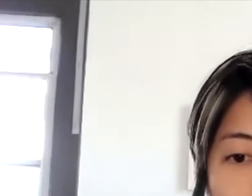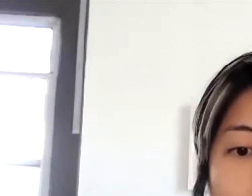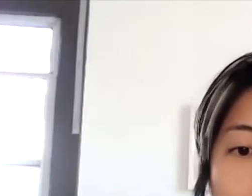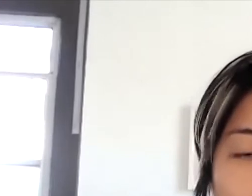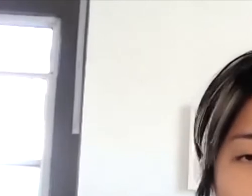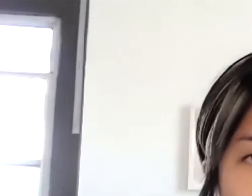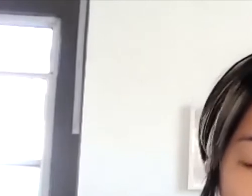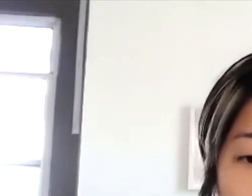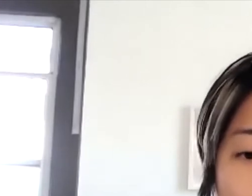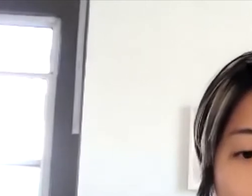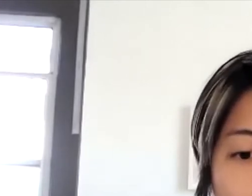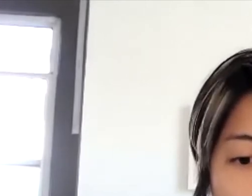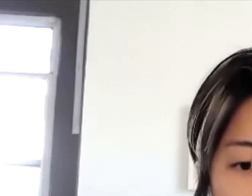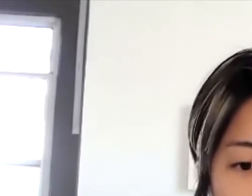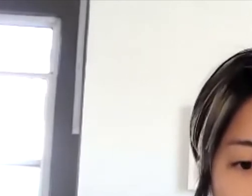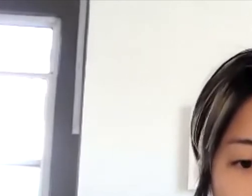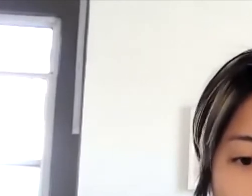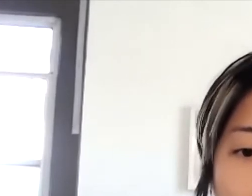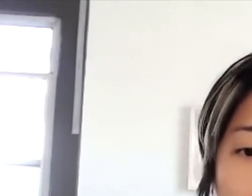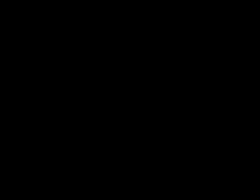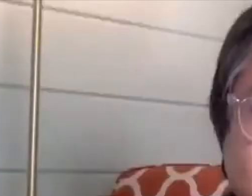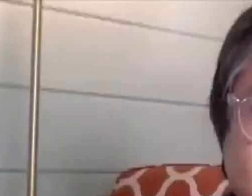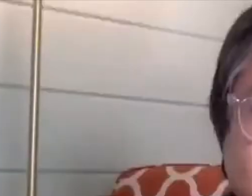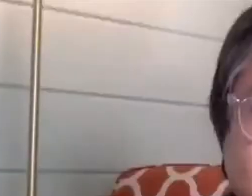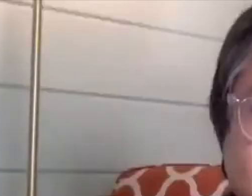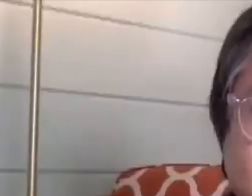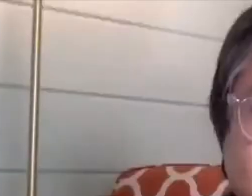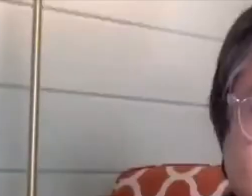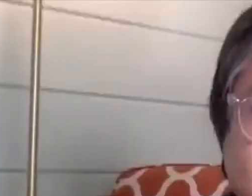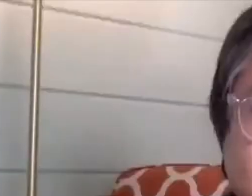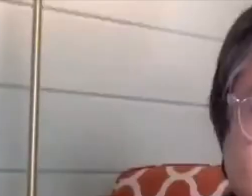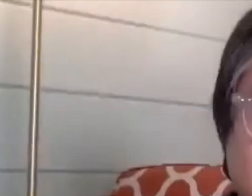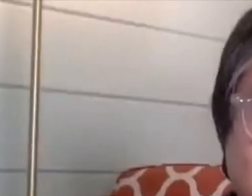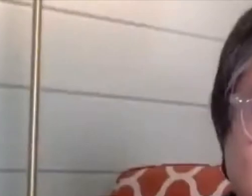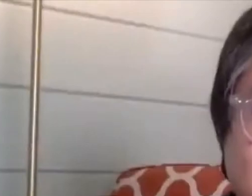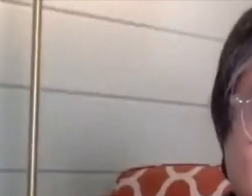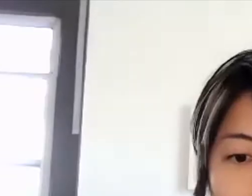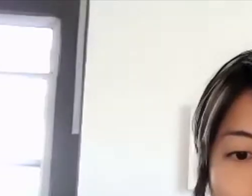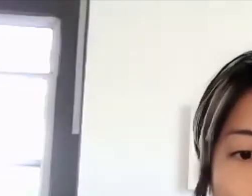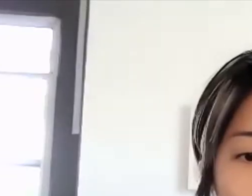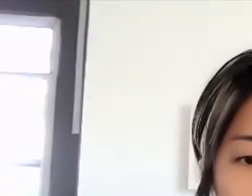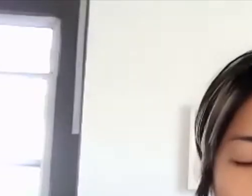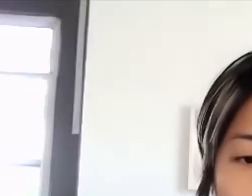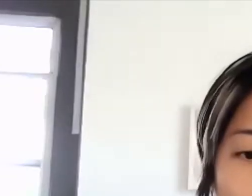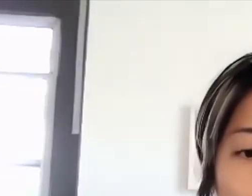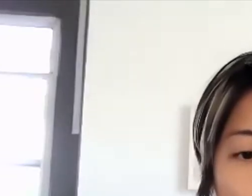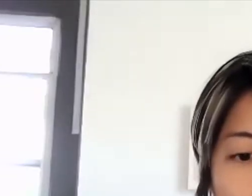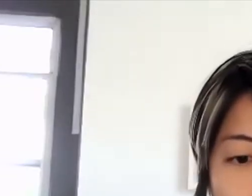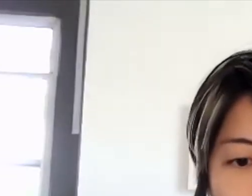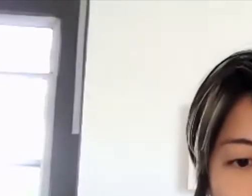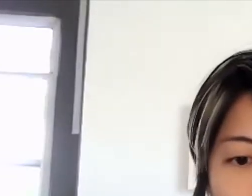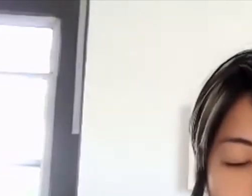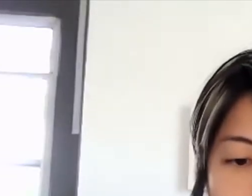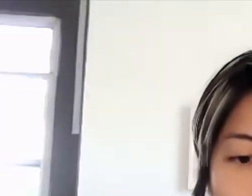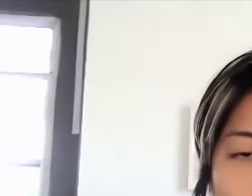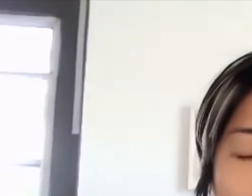Asian female, non-binary, and I am inside a sunny white room with